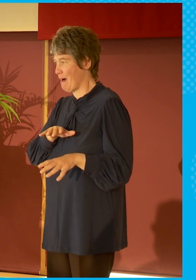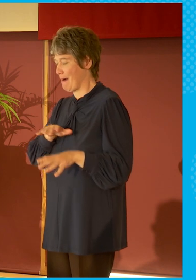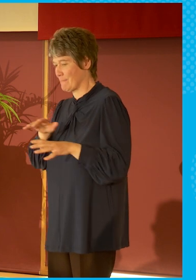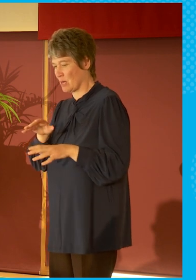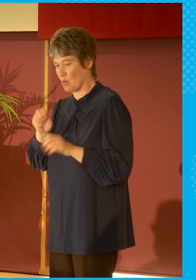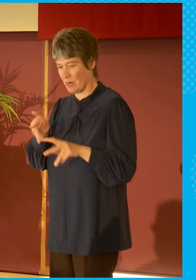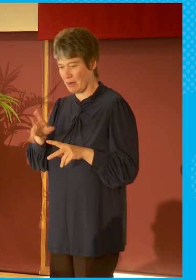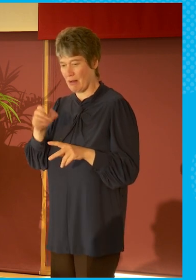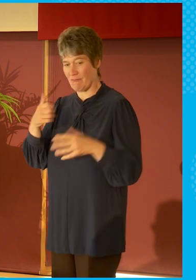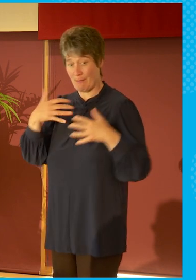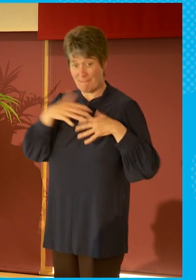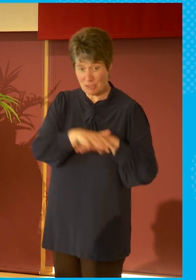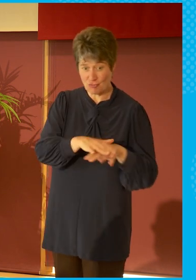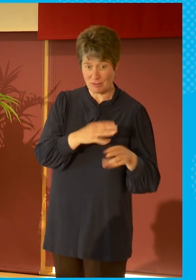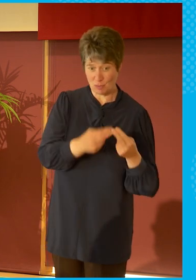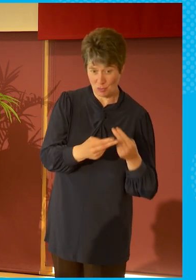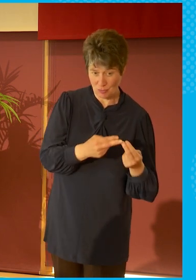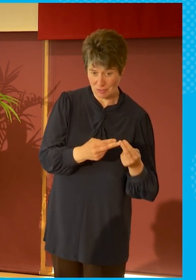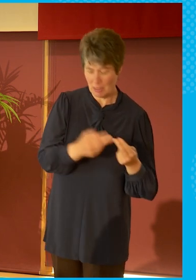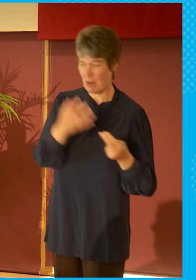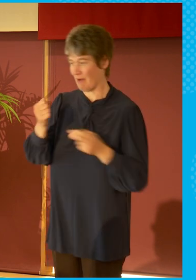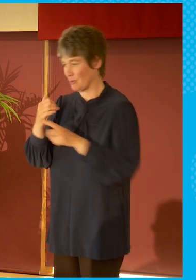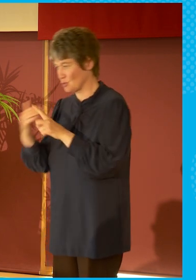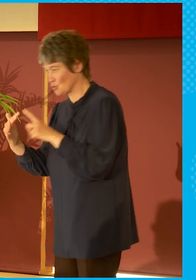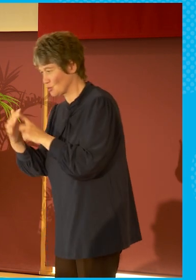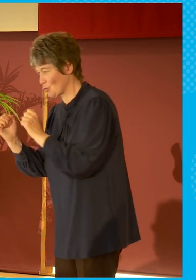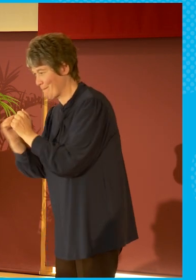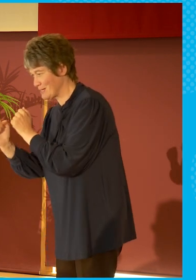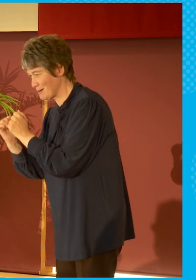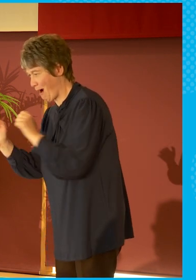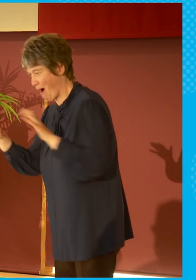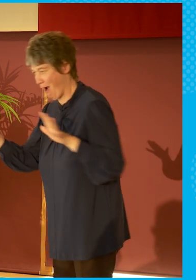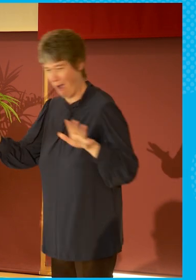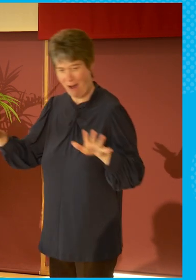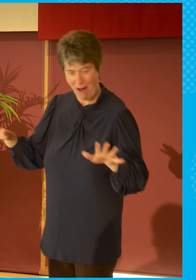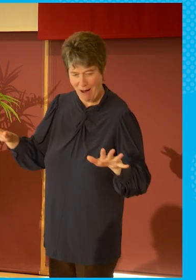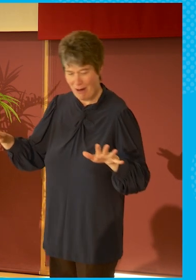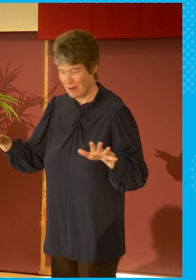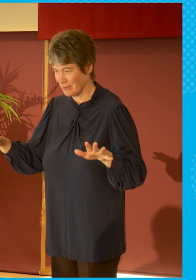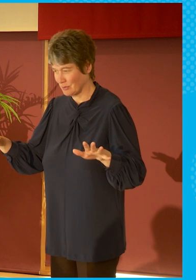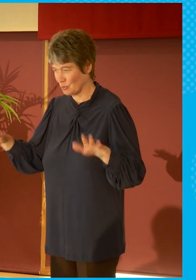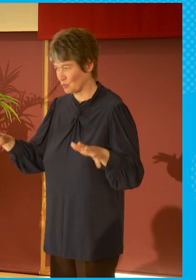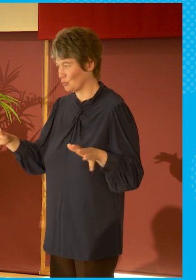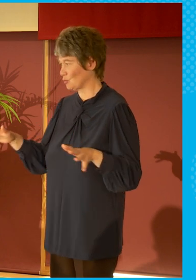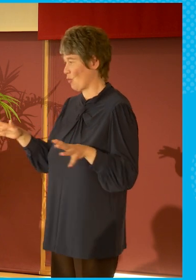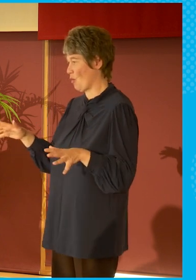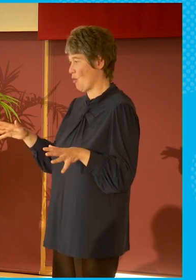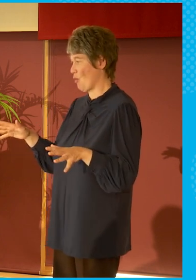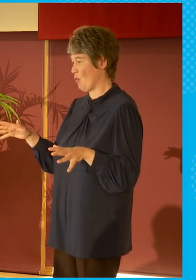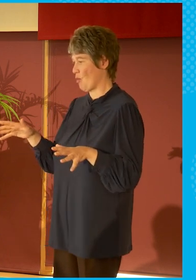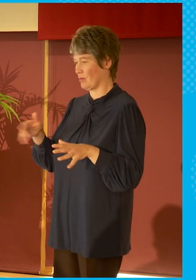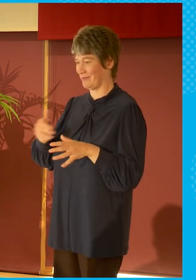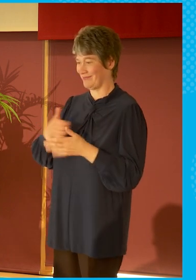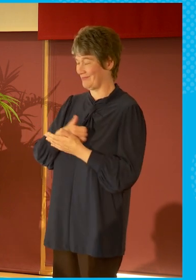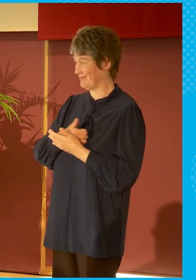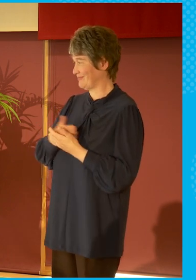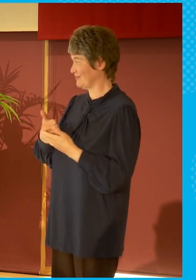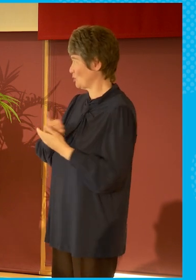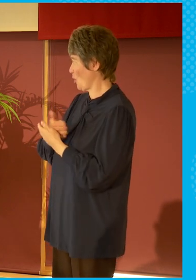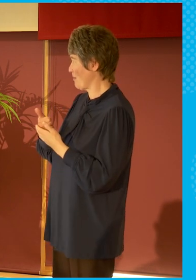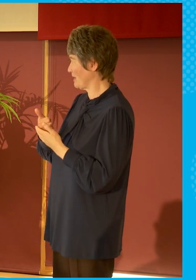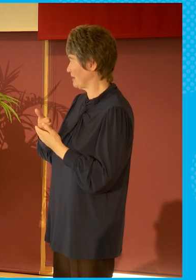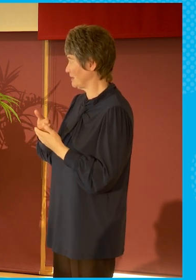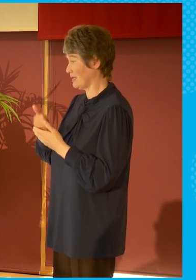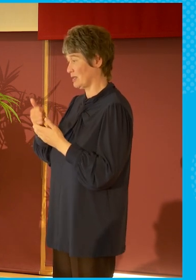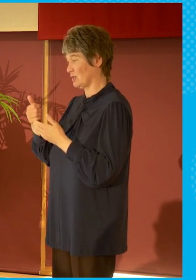and then you've got your social media. You've got your, okay, so what they'll tend to do is they'll tend to go into more depth. So on